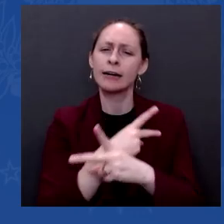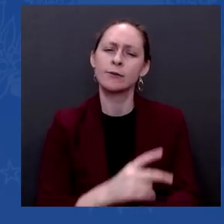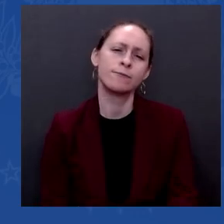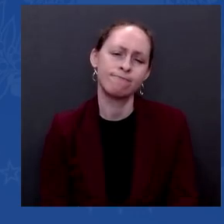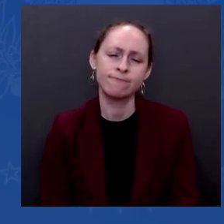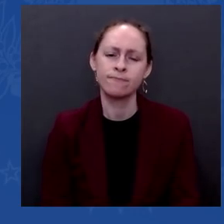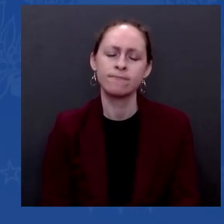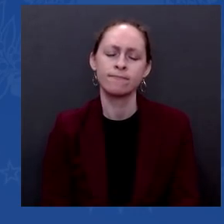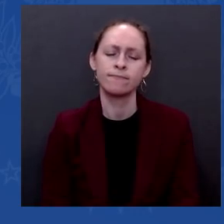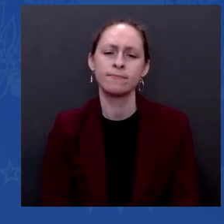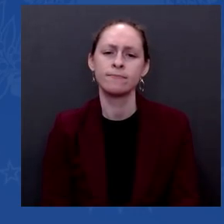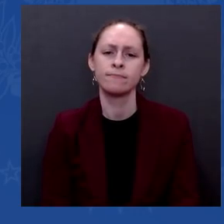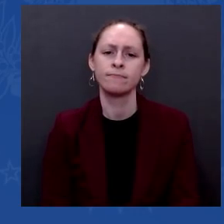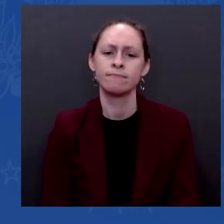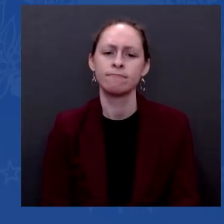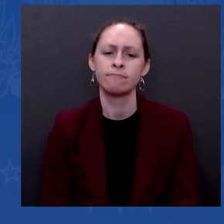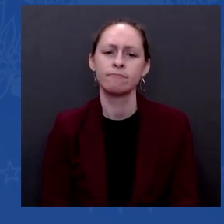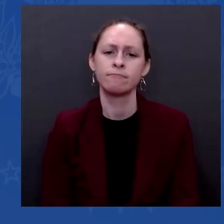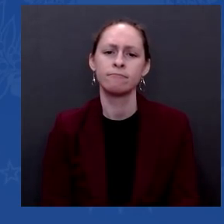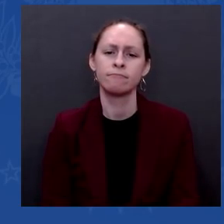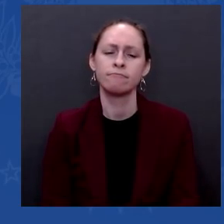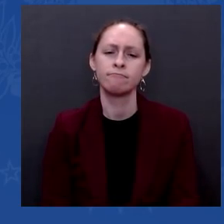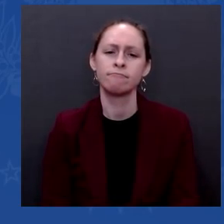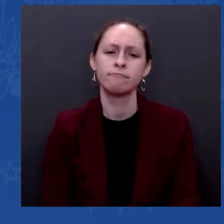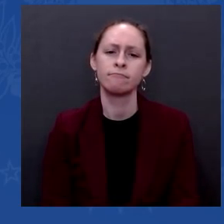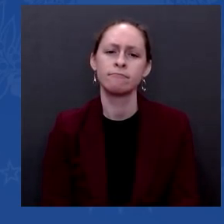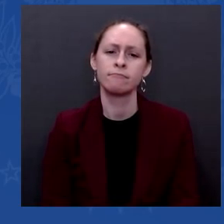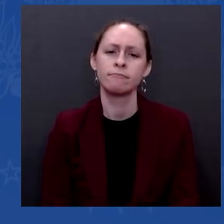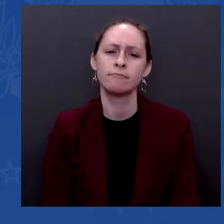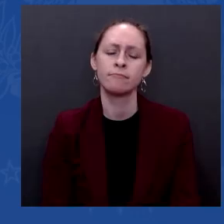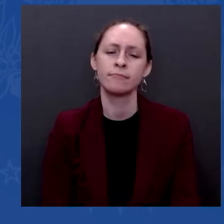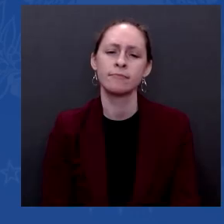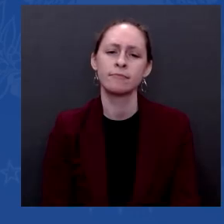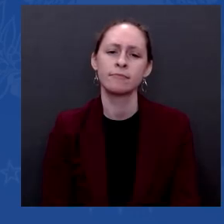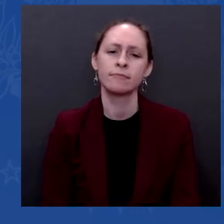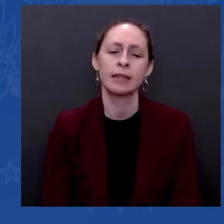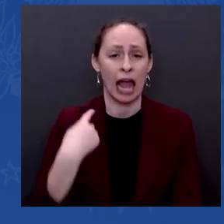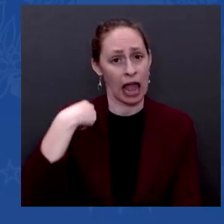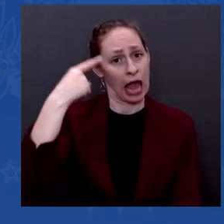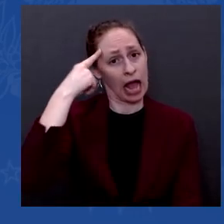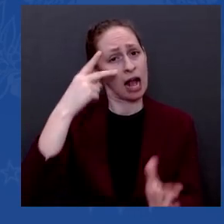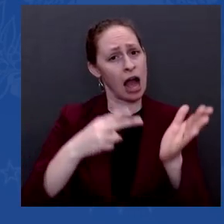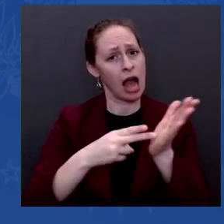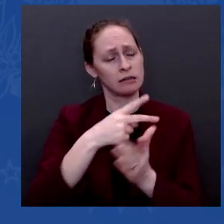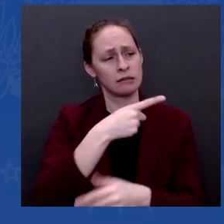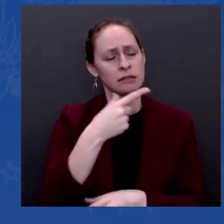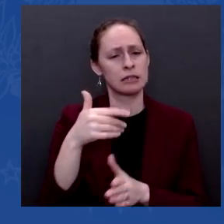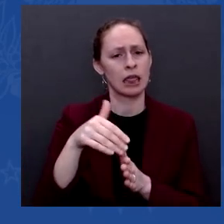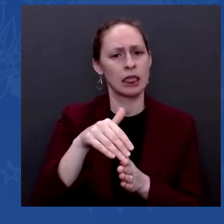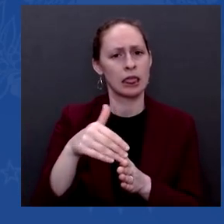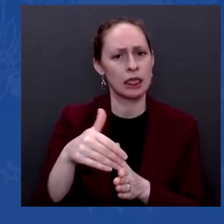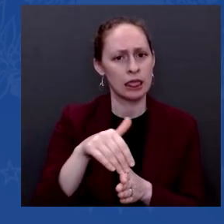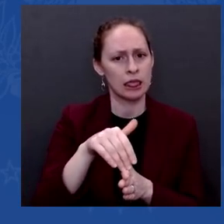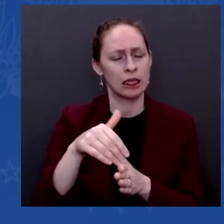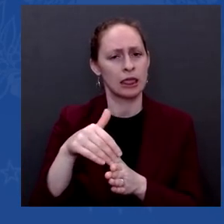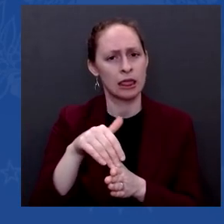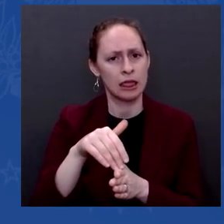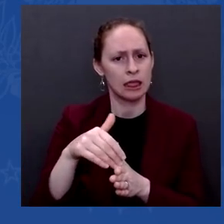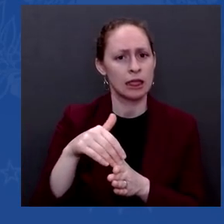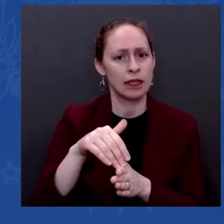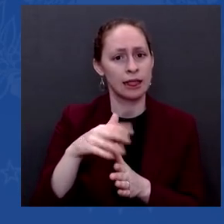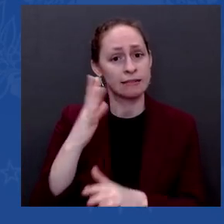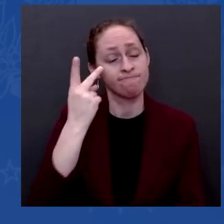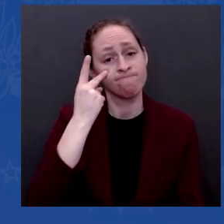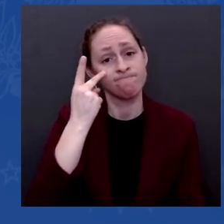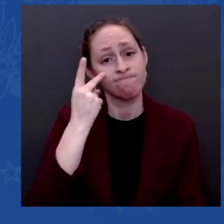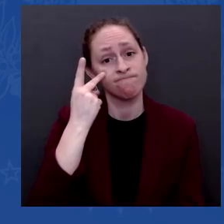is certain what he's going to do. My guess is he will move in. He has to do something. And by the way, I've indicated